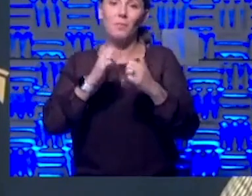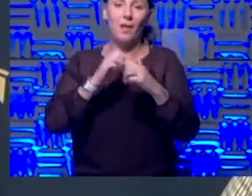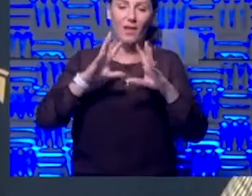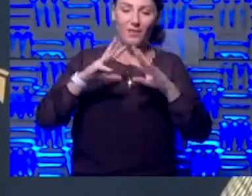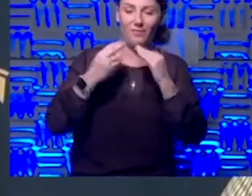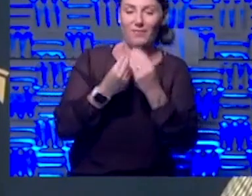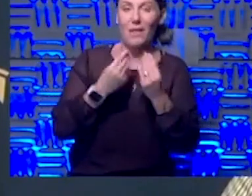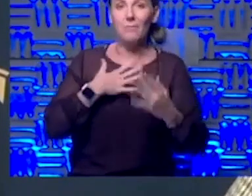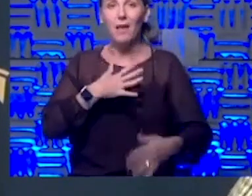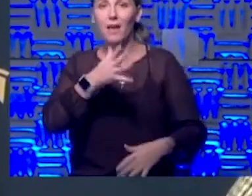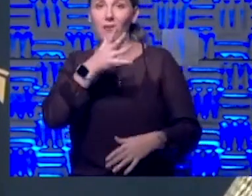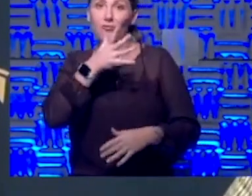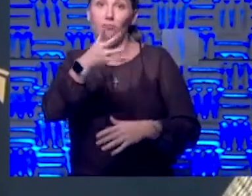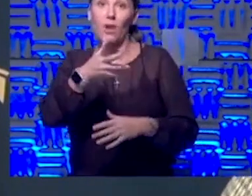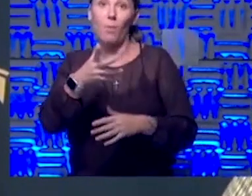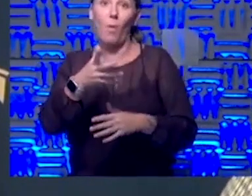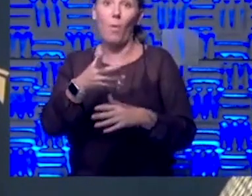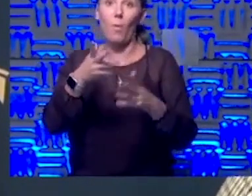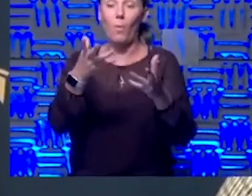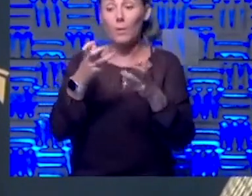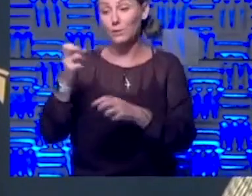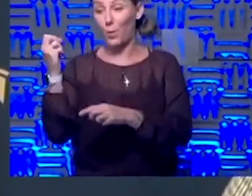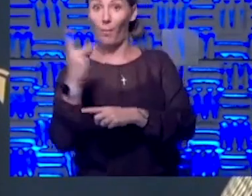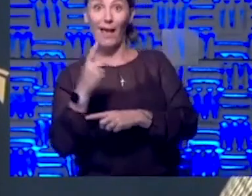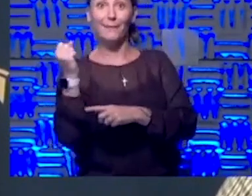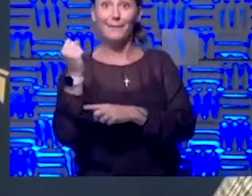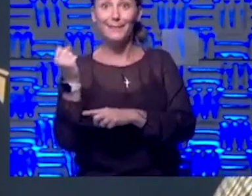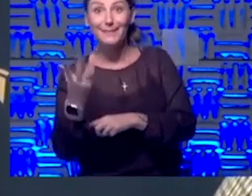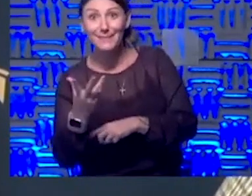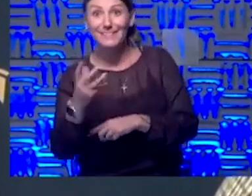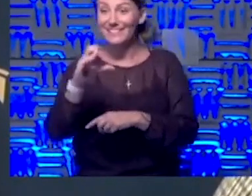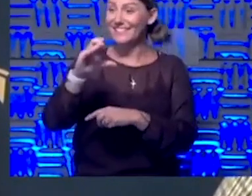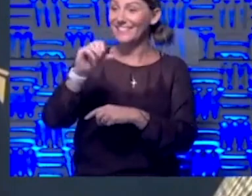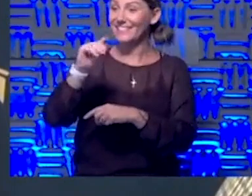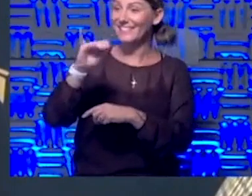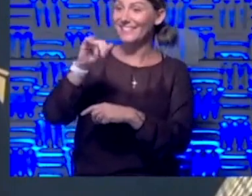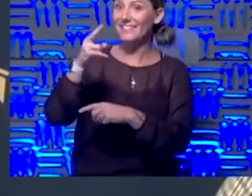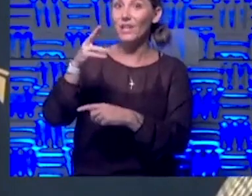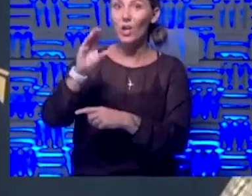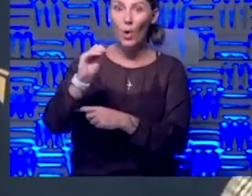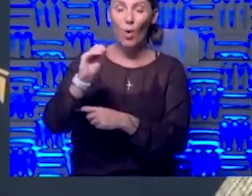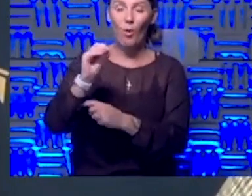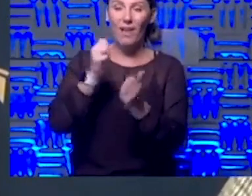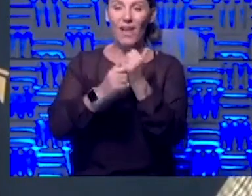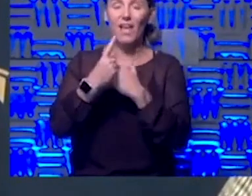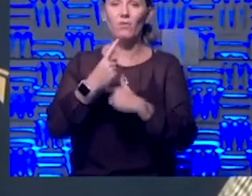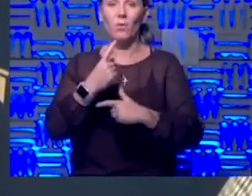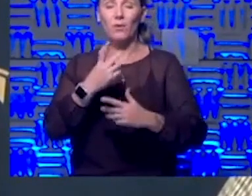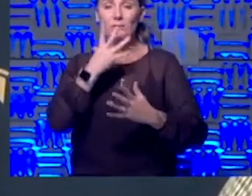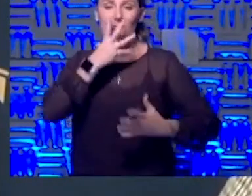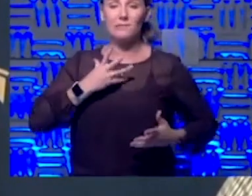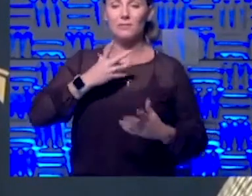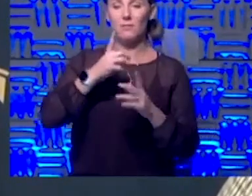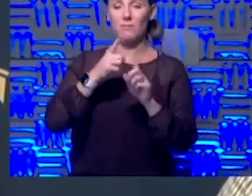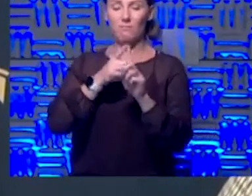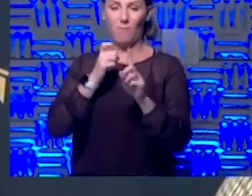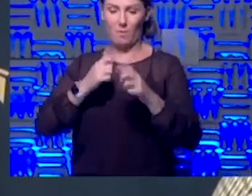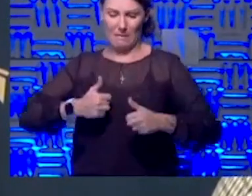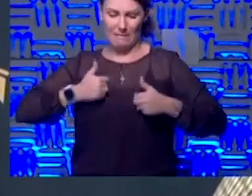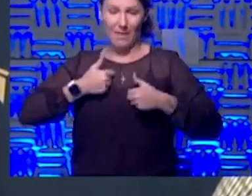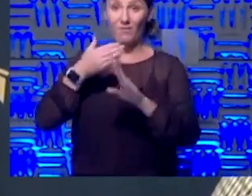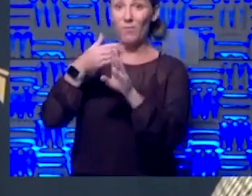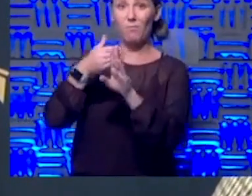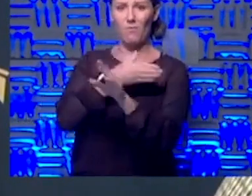wants to get back to the casino. And, you know, we are all grieving the loss of our life, um, that we knew before coronavirus